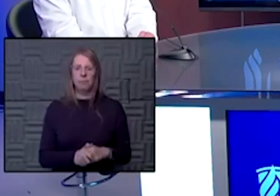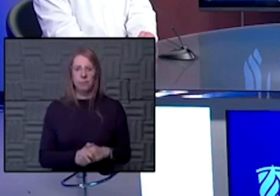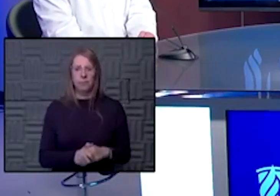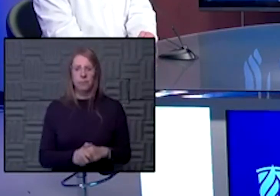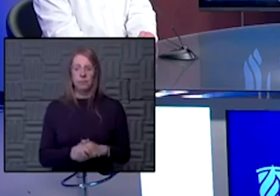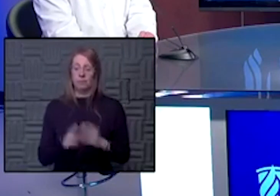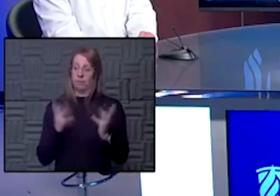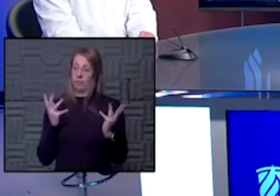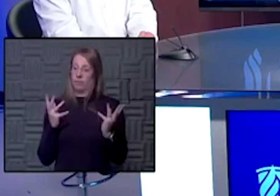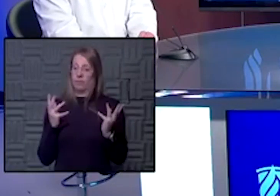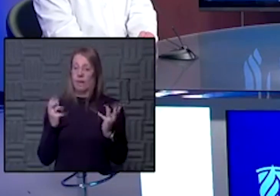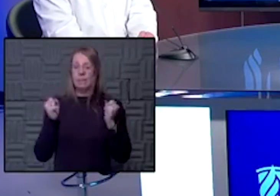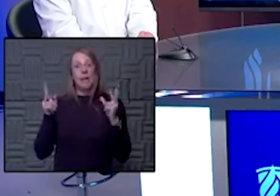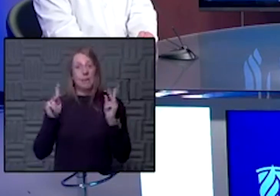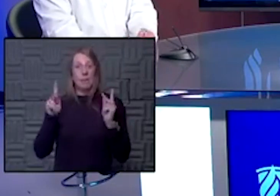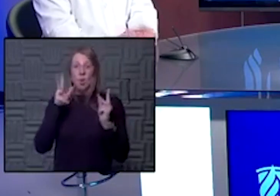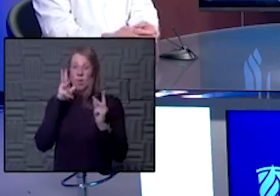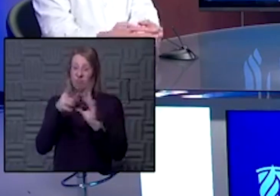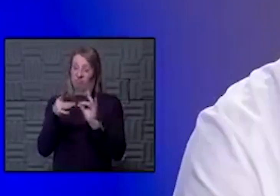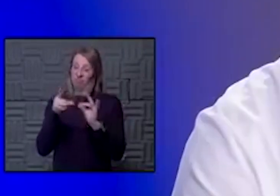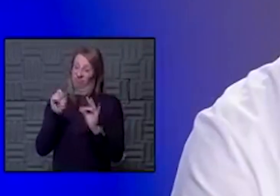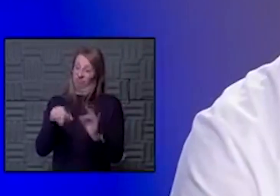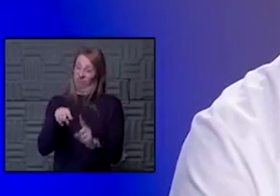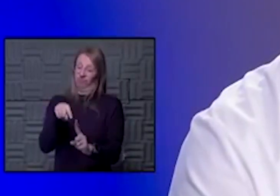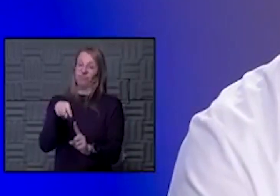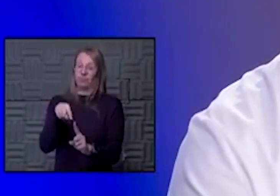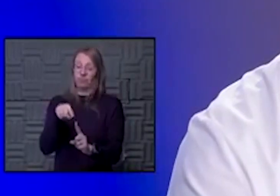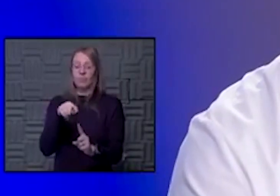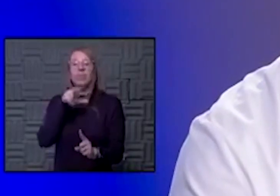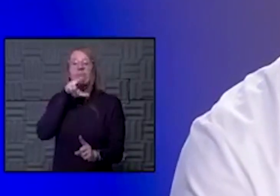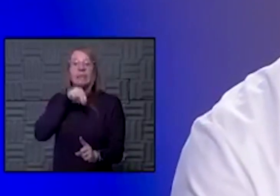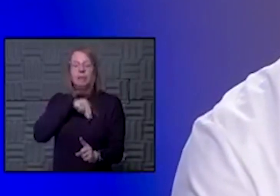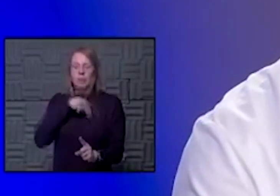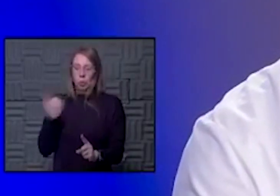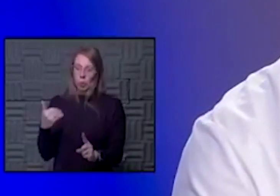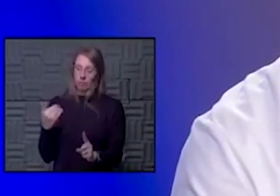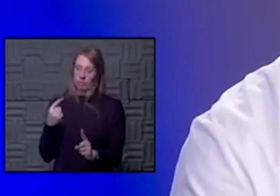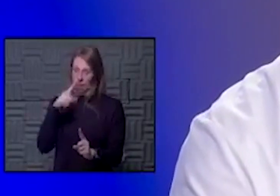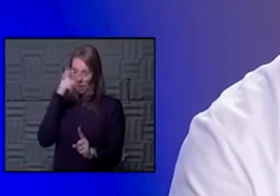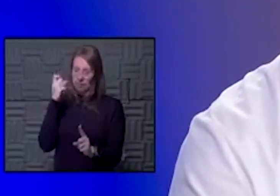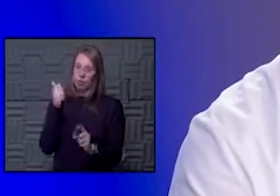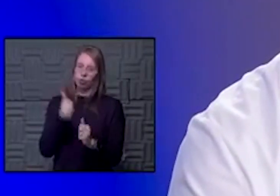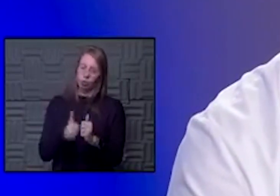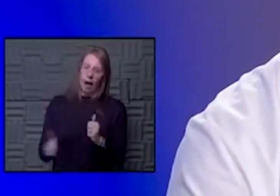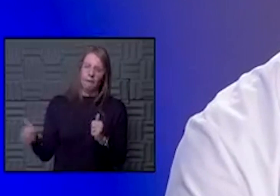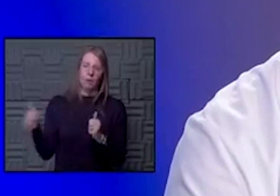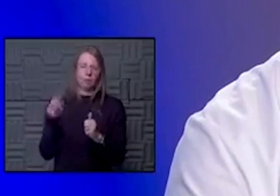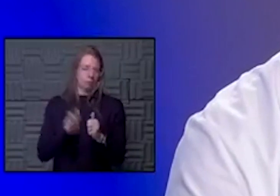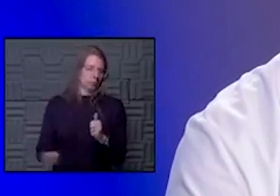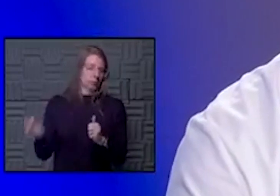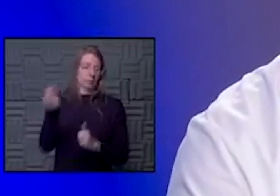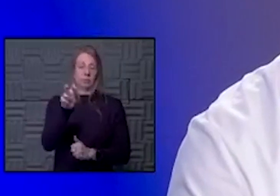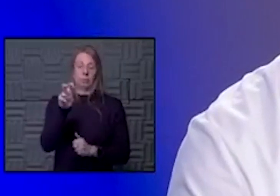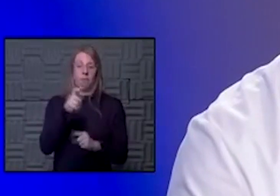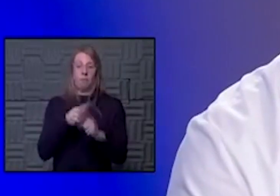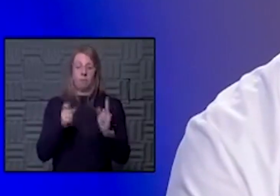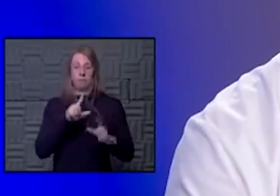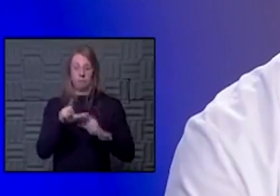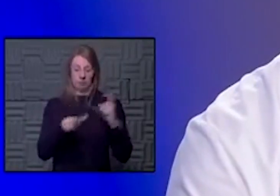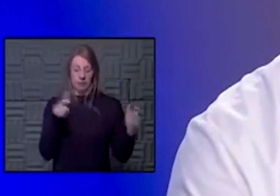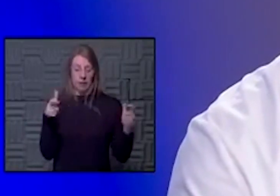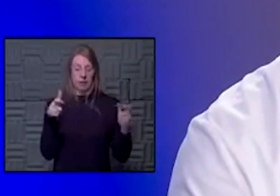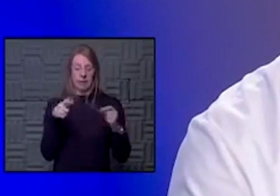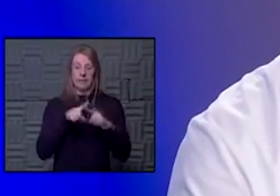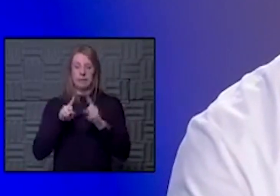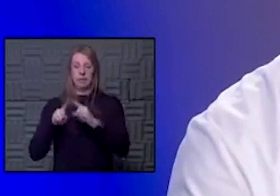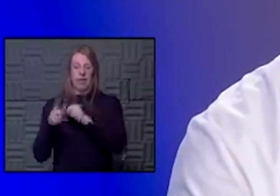conservative view would say that's what you probably should. Right. And, and Thanksgiving took the spotlight because we know how much travel occurred and people traveling from large different